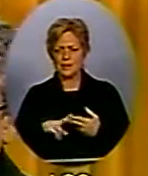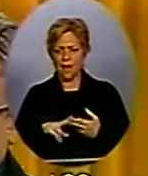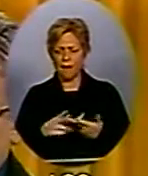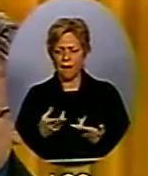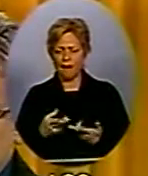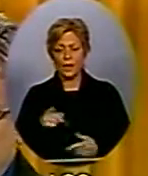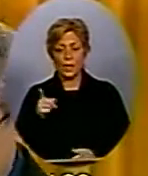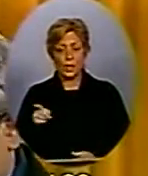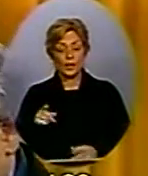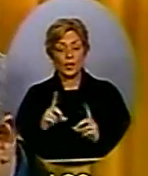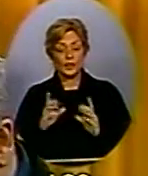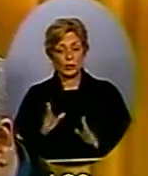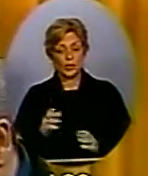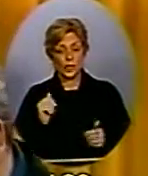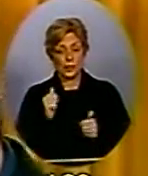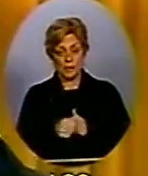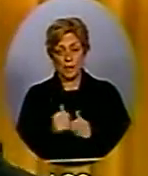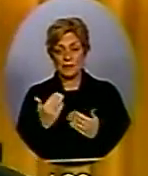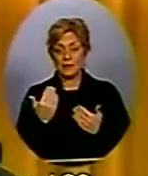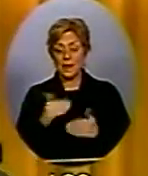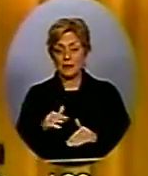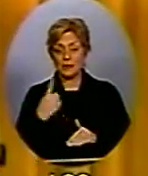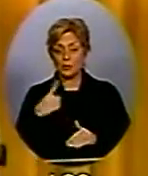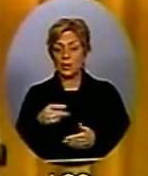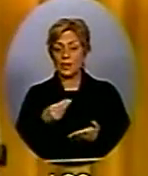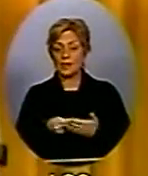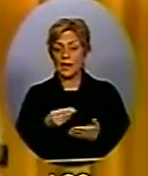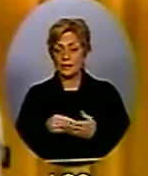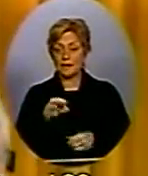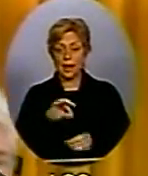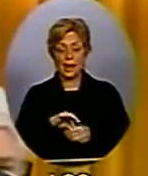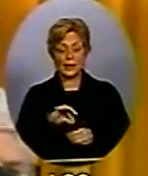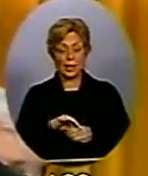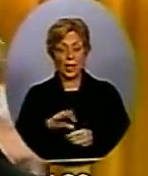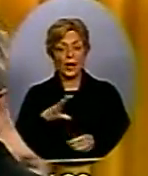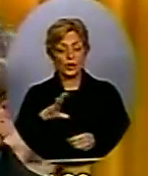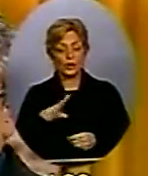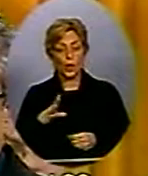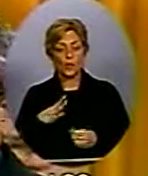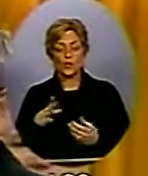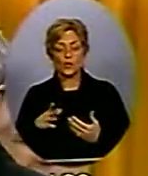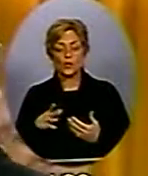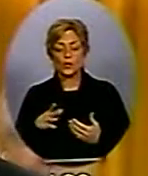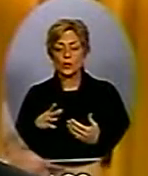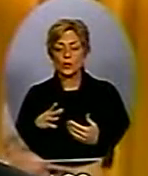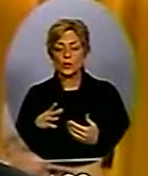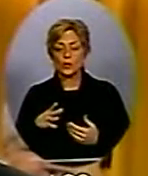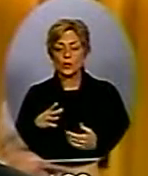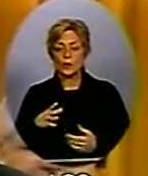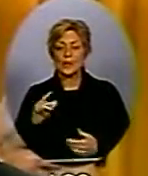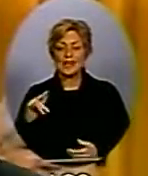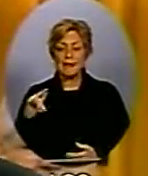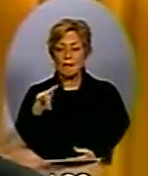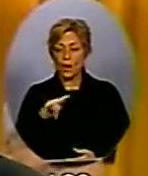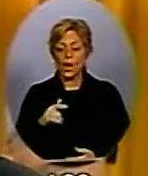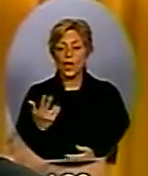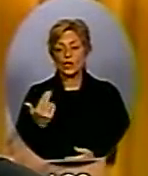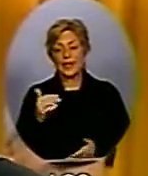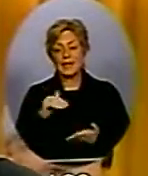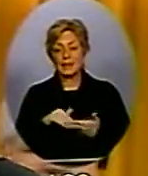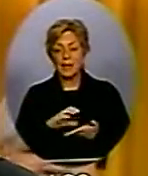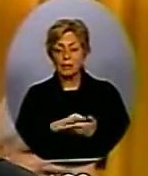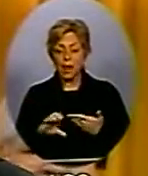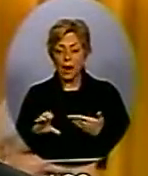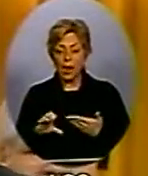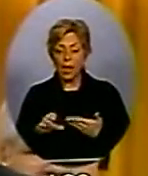about the $18,000 in flights that he buried. These flights represent an illegal corporate donation because they gave him an enormous advantage. So when he put his